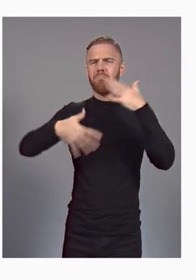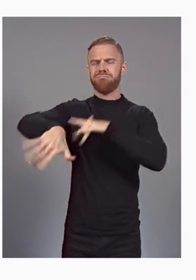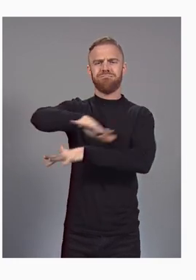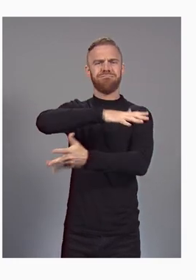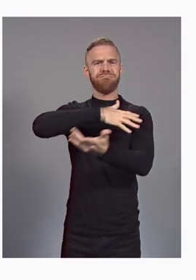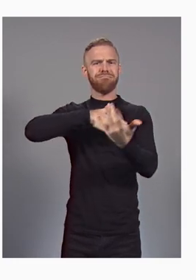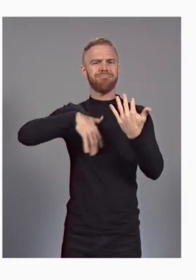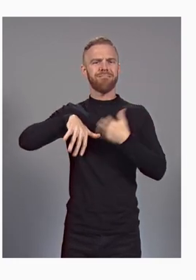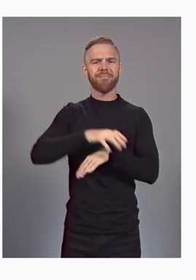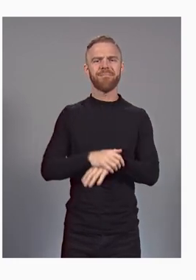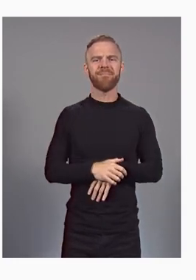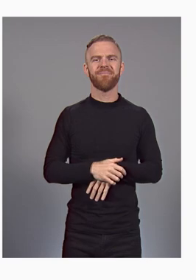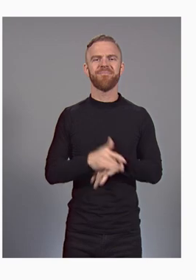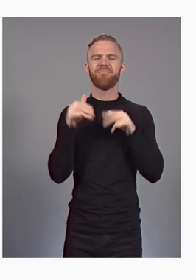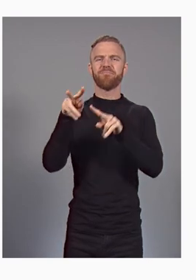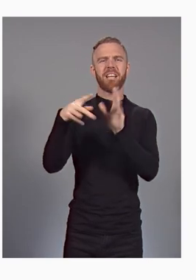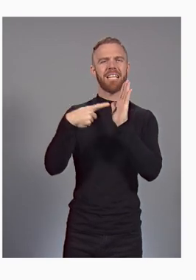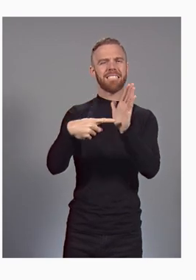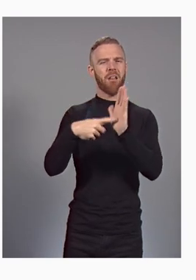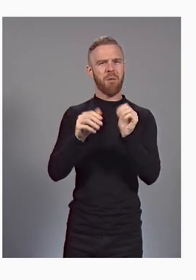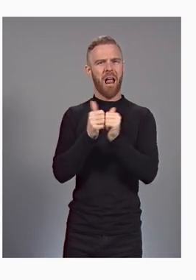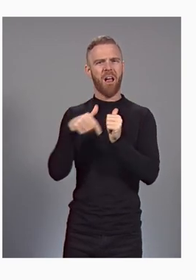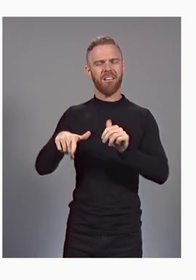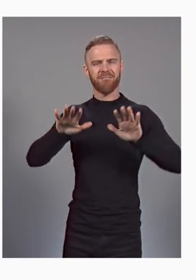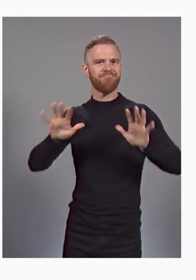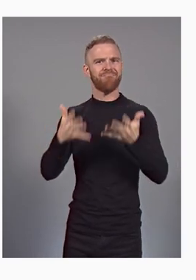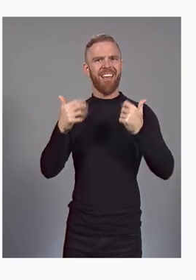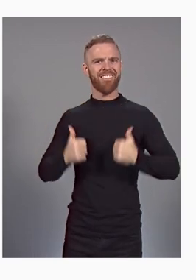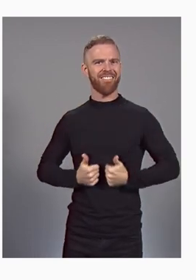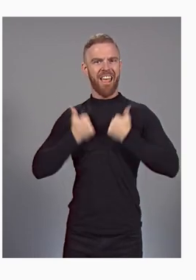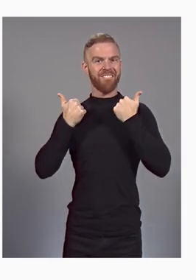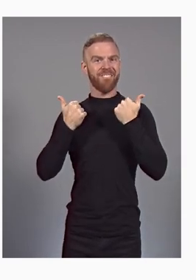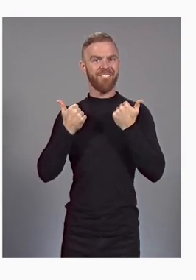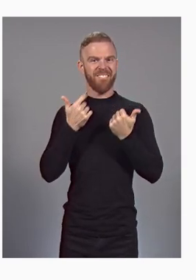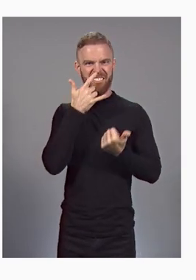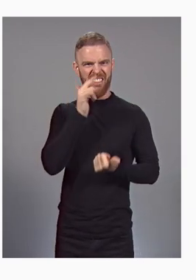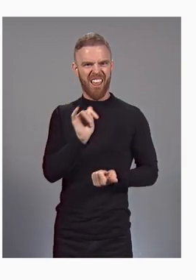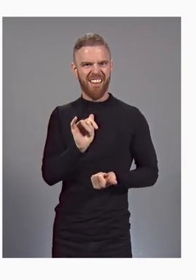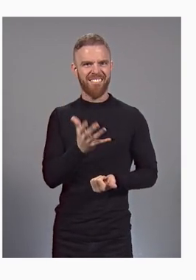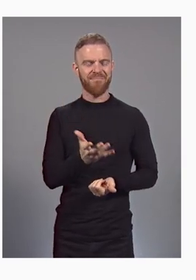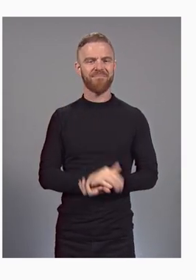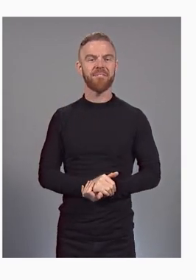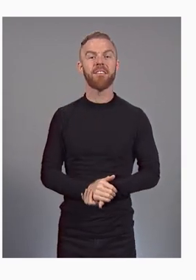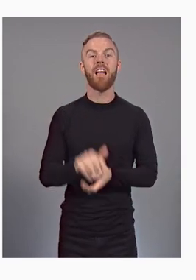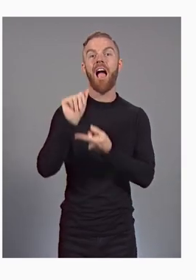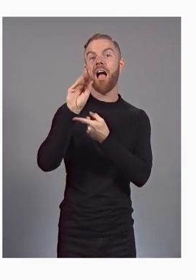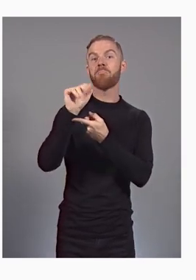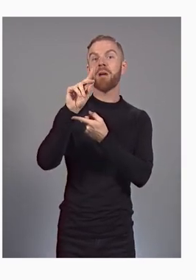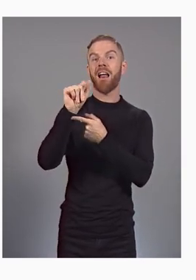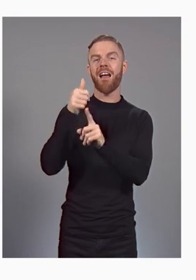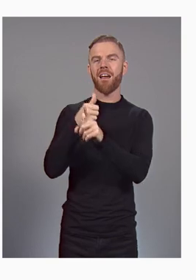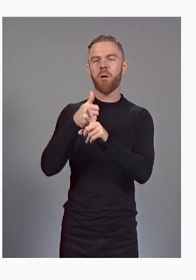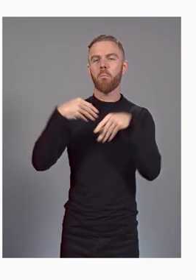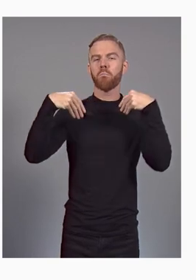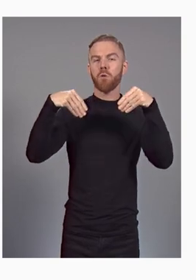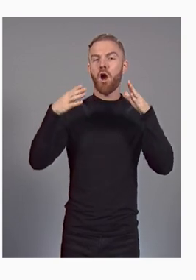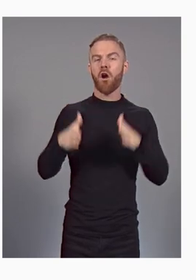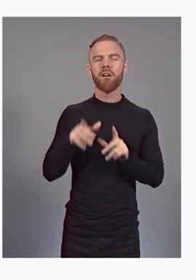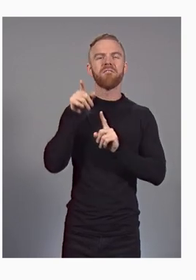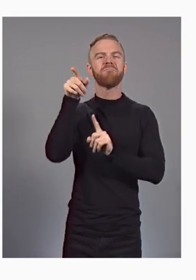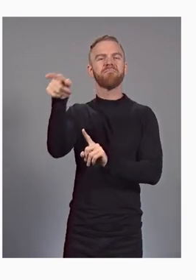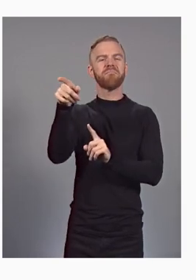Let's look at an example of how we might see this come to life here in Workspace. Amanda is a marketer